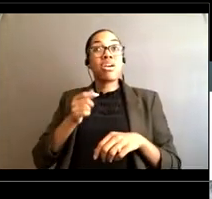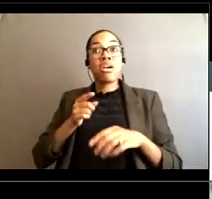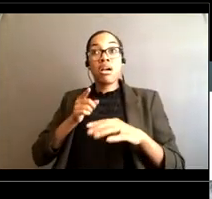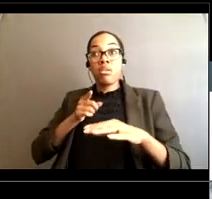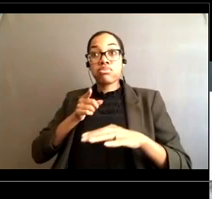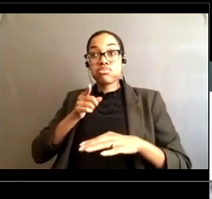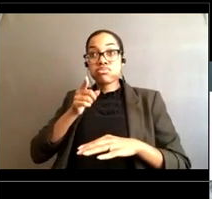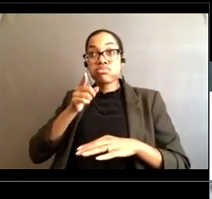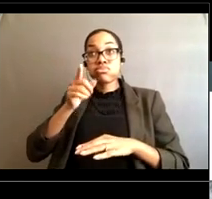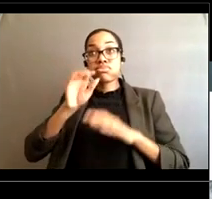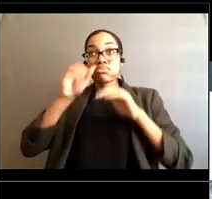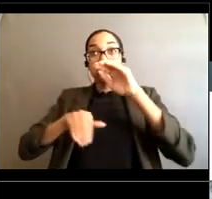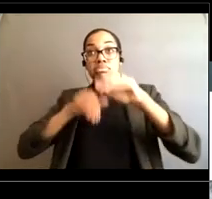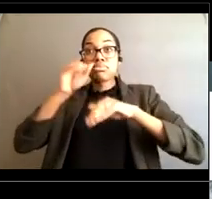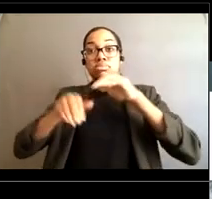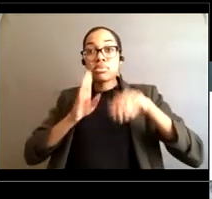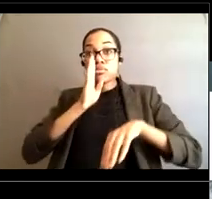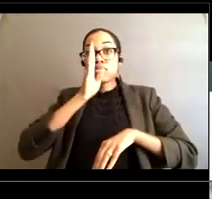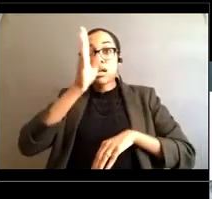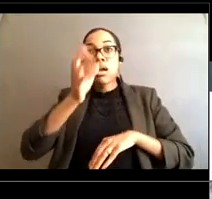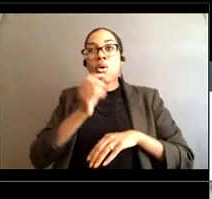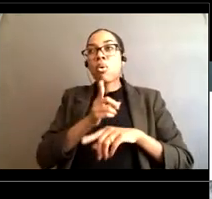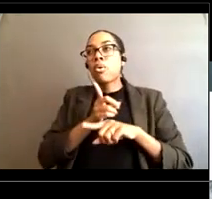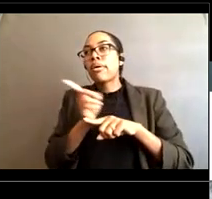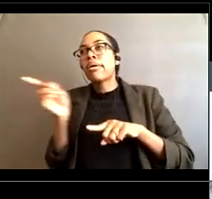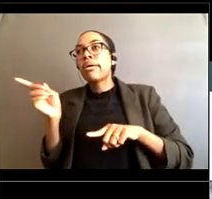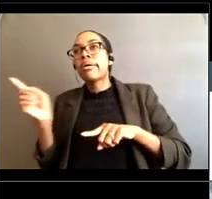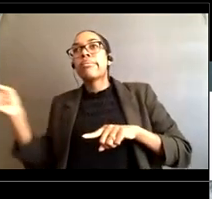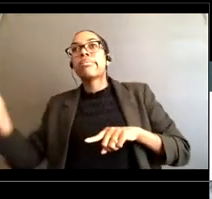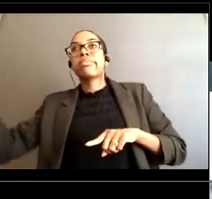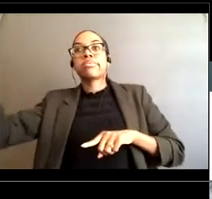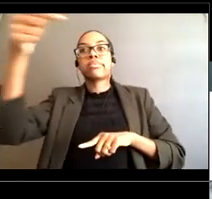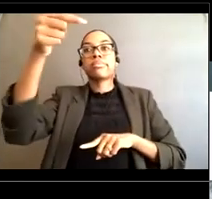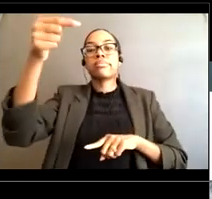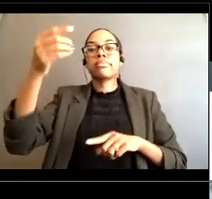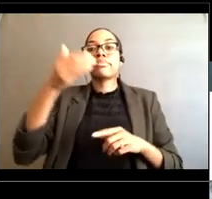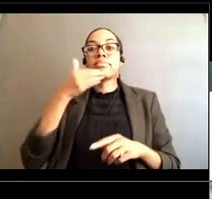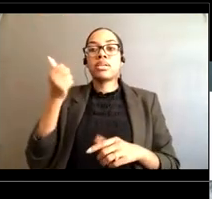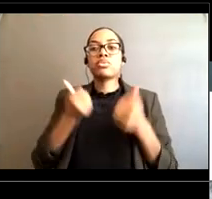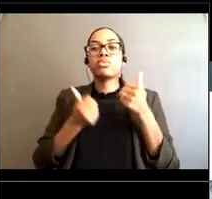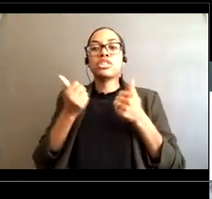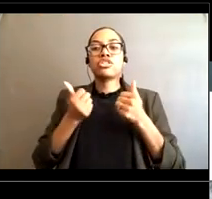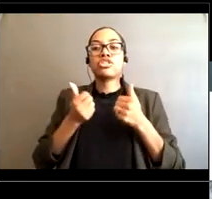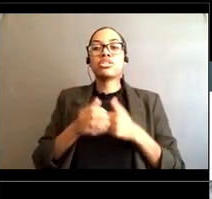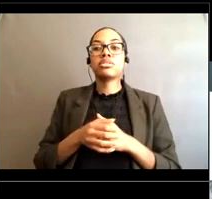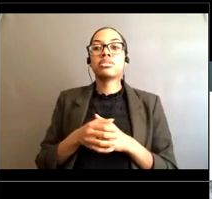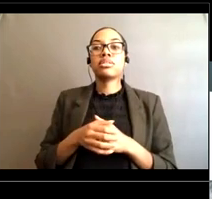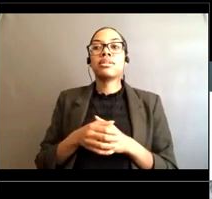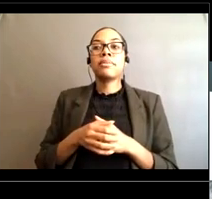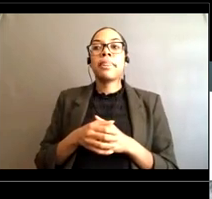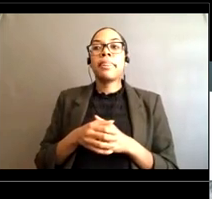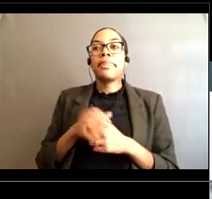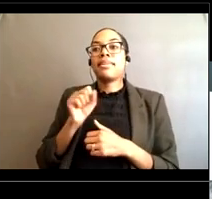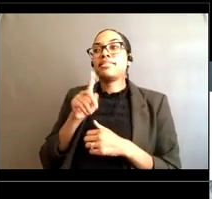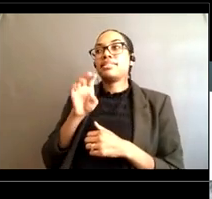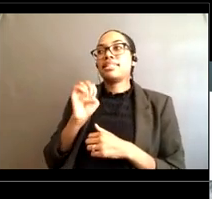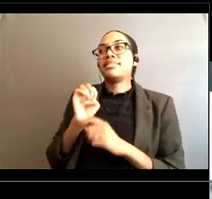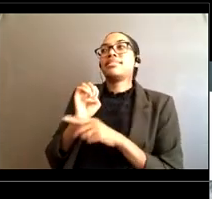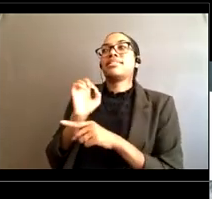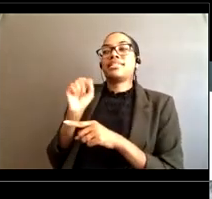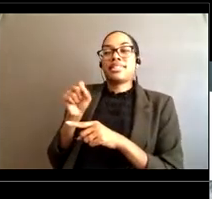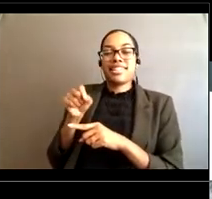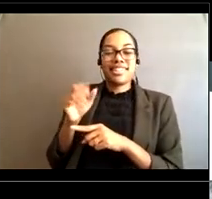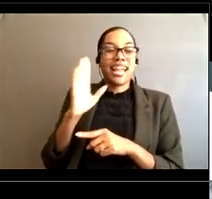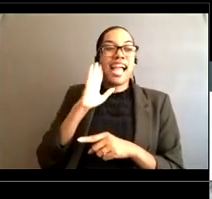As far as entering the water I think yeah, I think that's what the question is Yeah, I mean I you know this I know our friends with the united